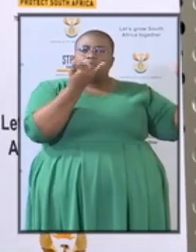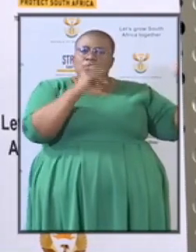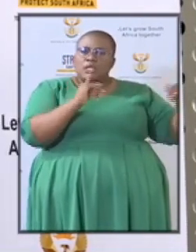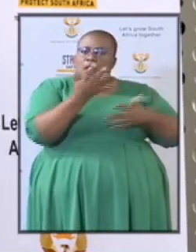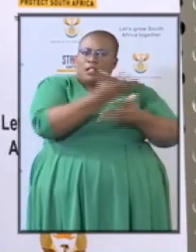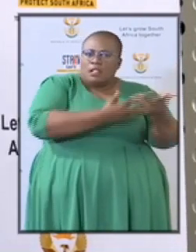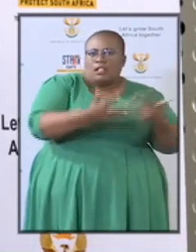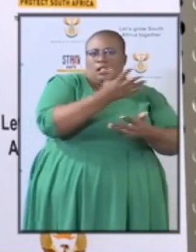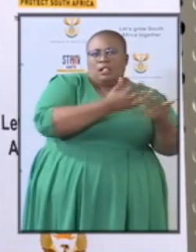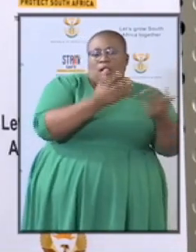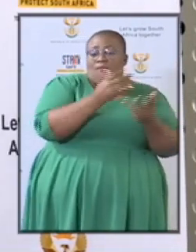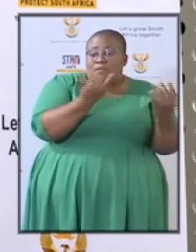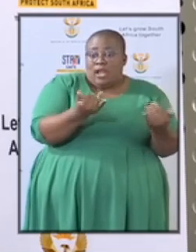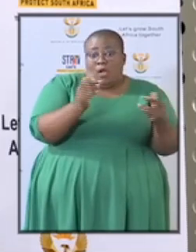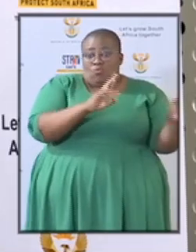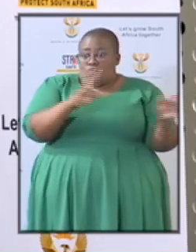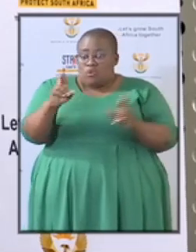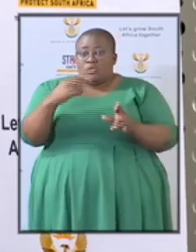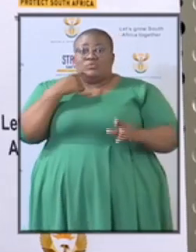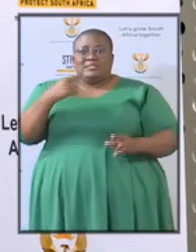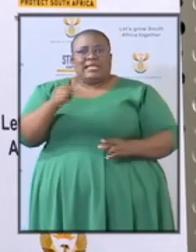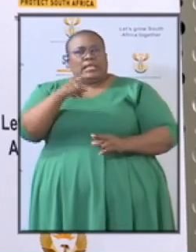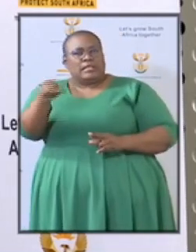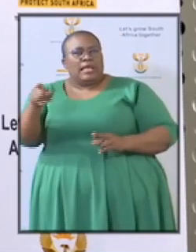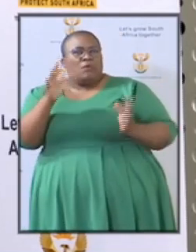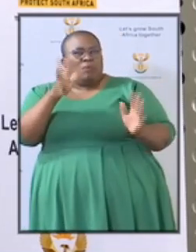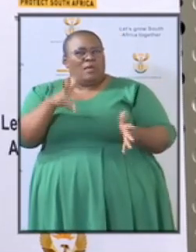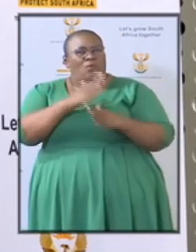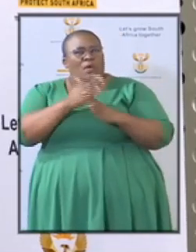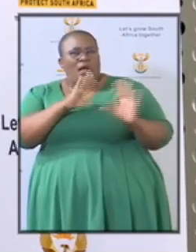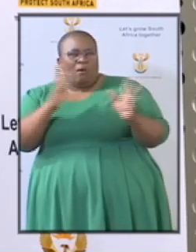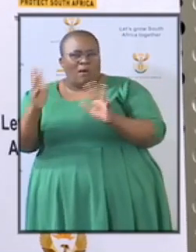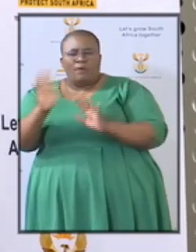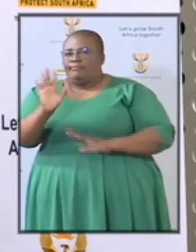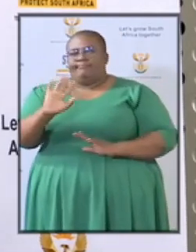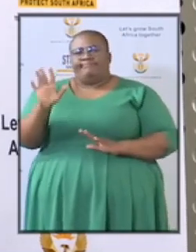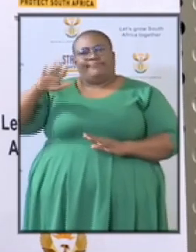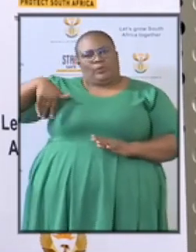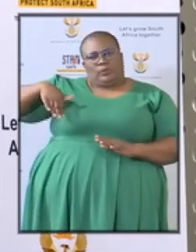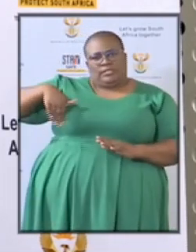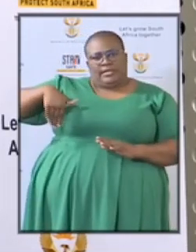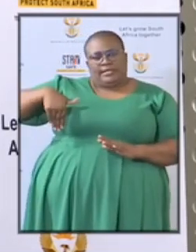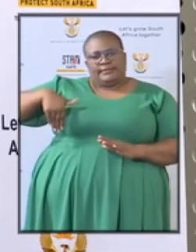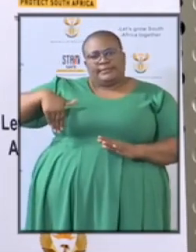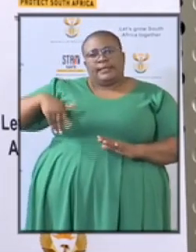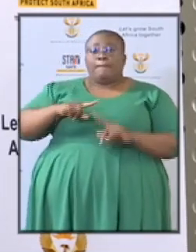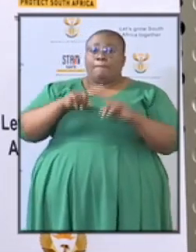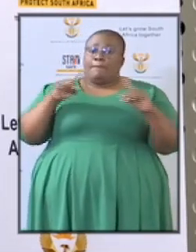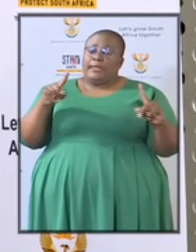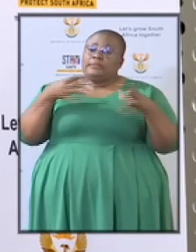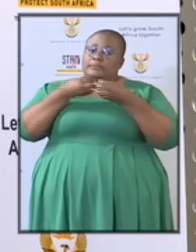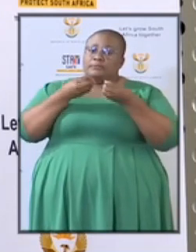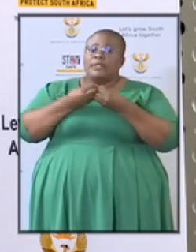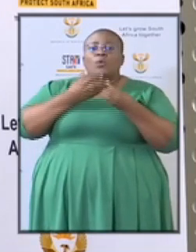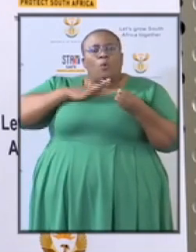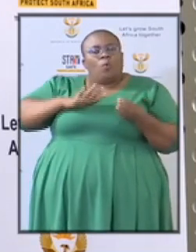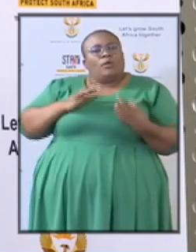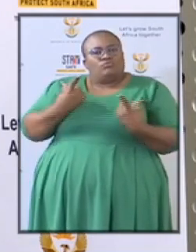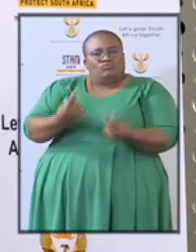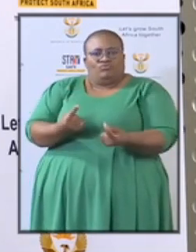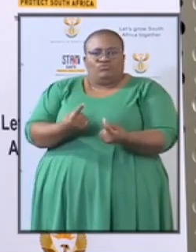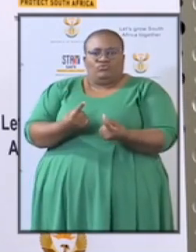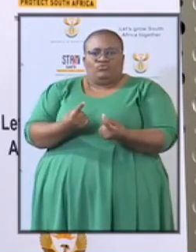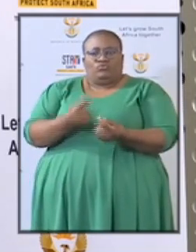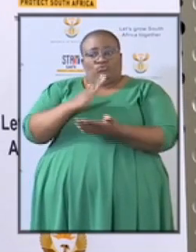to say this is what is going to look like this elephant but it's something that we want to allow that fusion